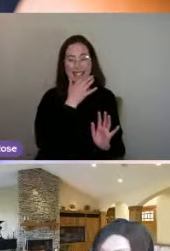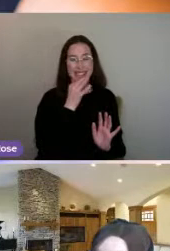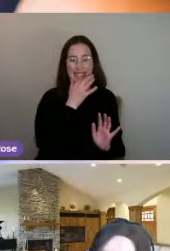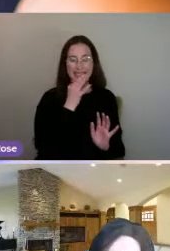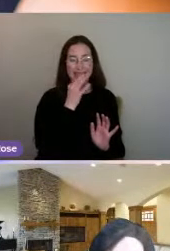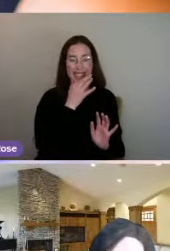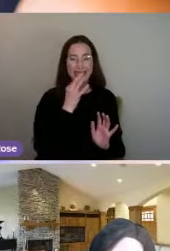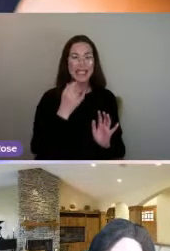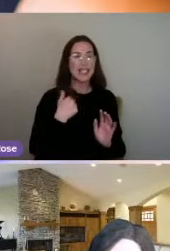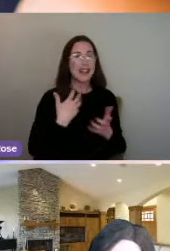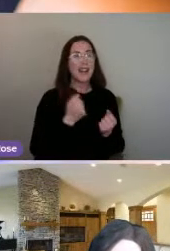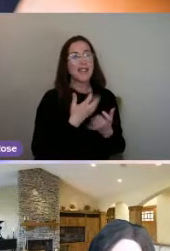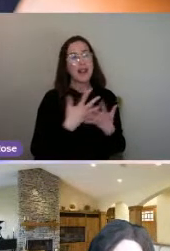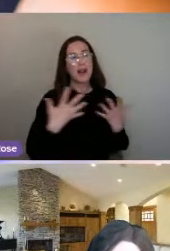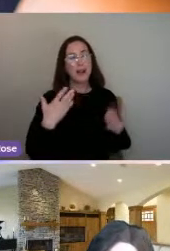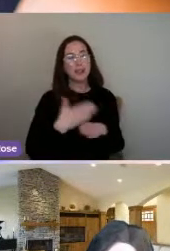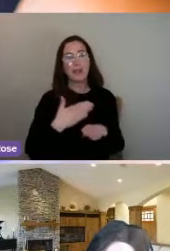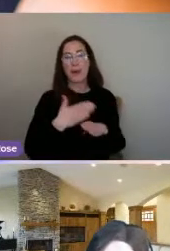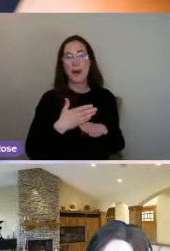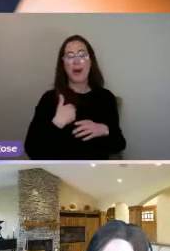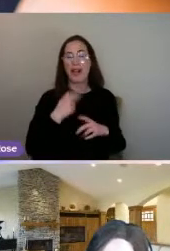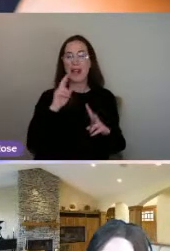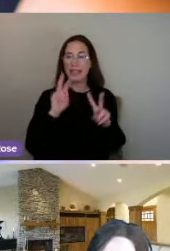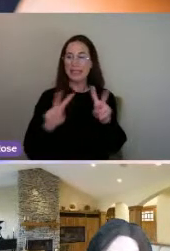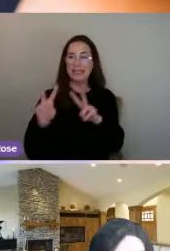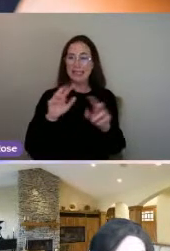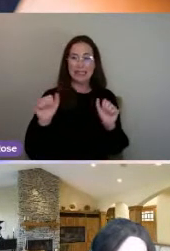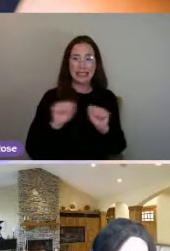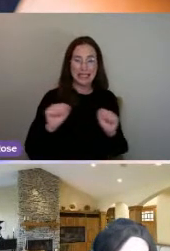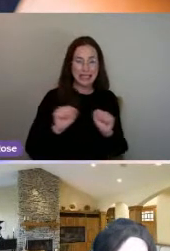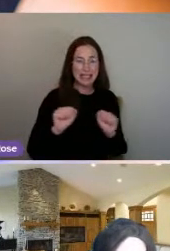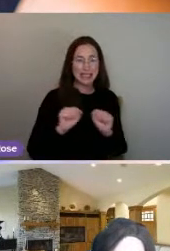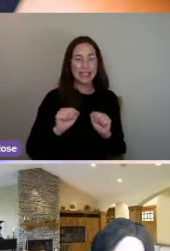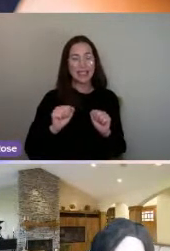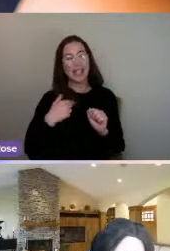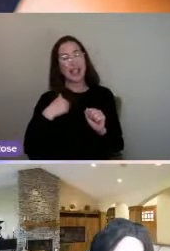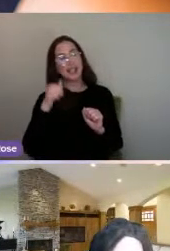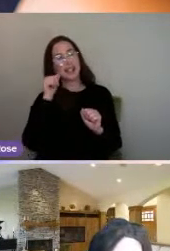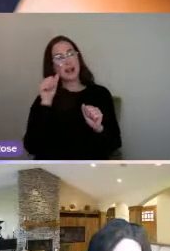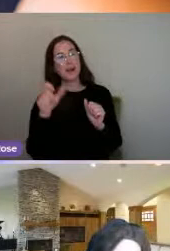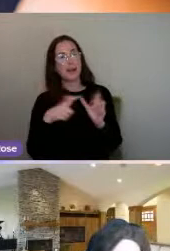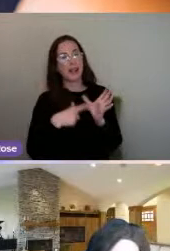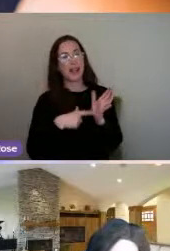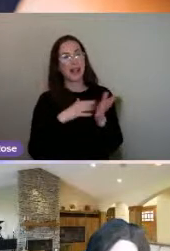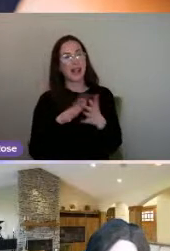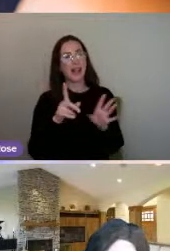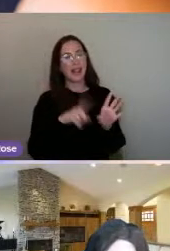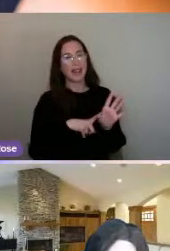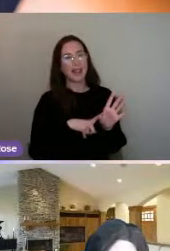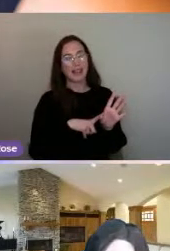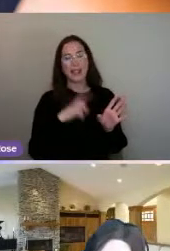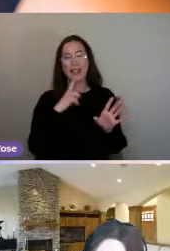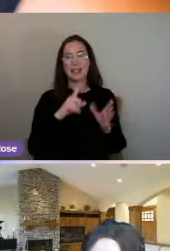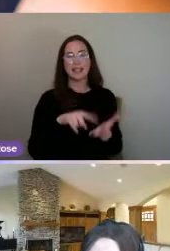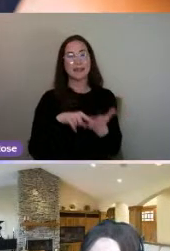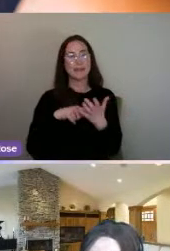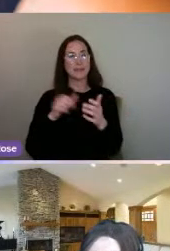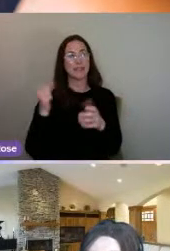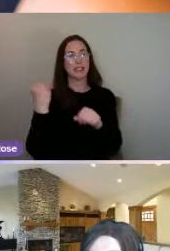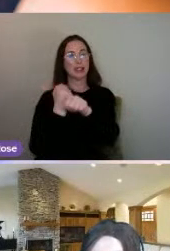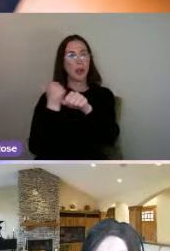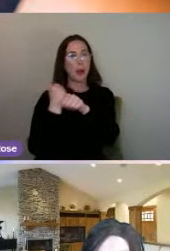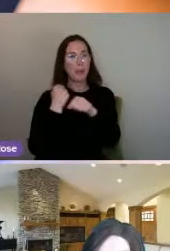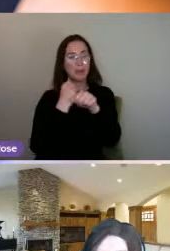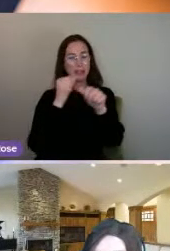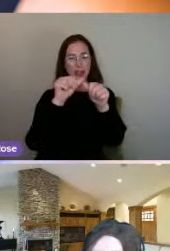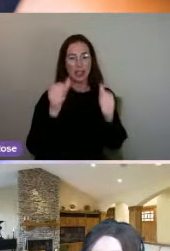And I've got loads of work that I was going to still show. So, no, Cathy sent a brilliant sculpture thing in